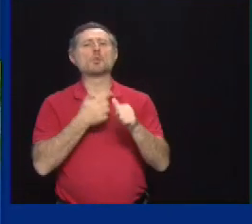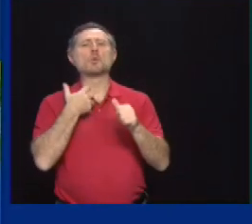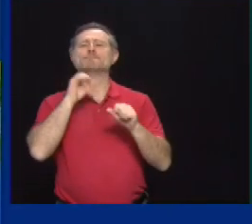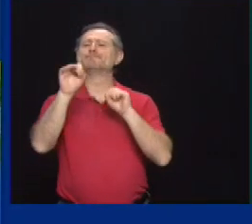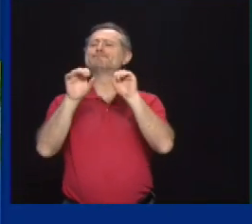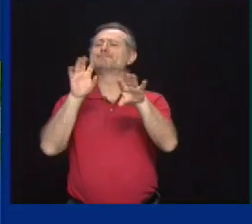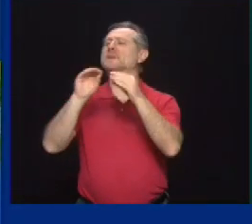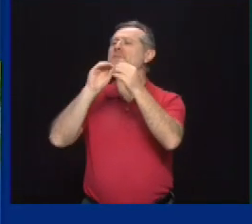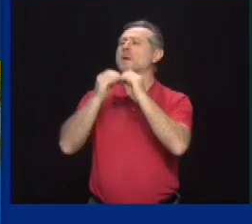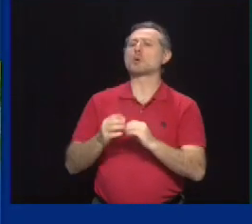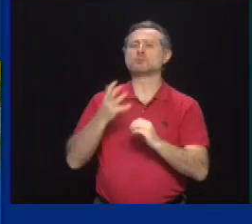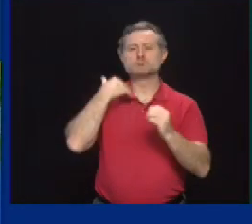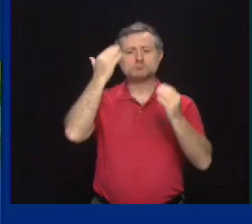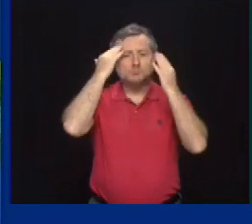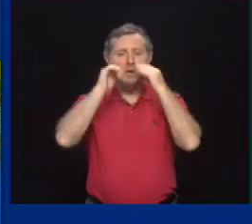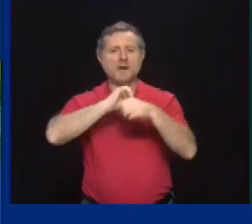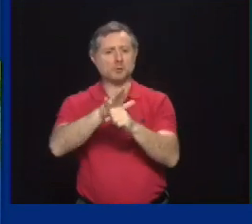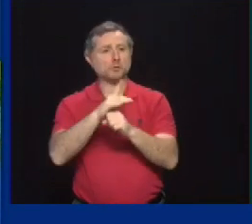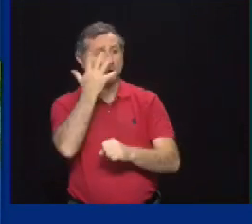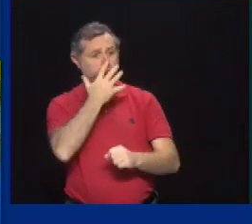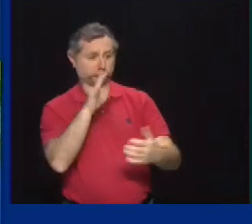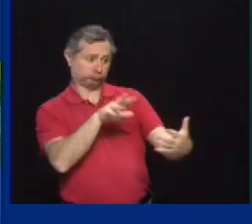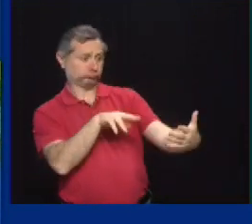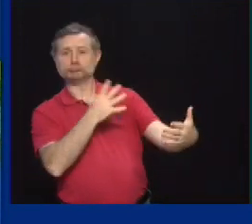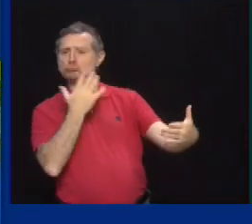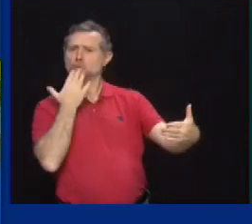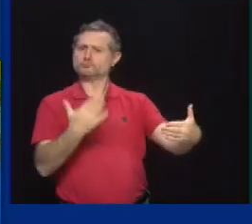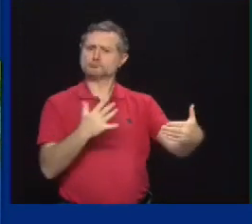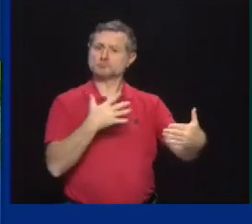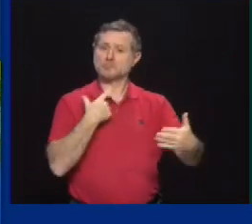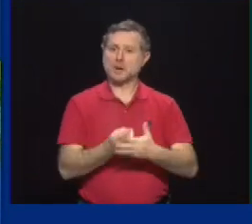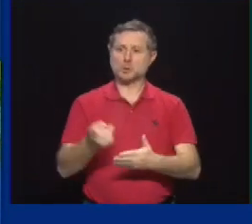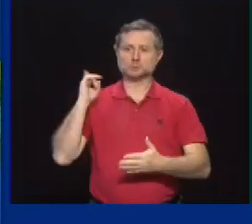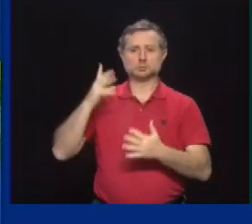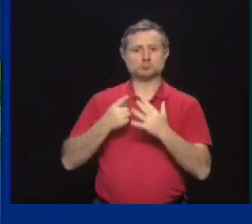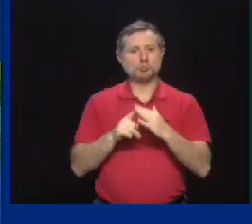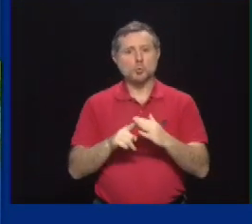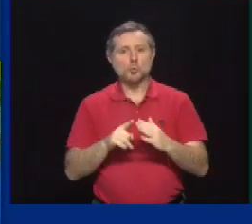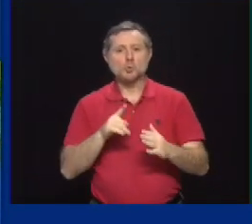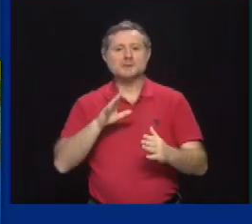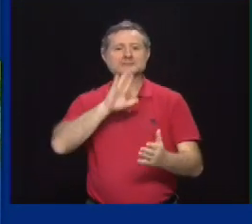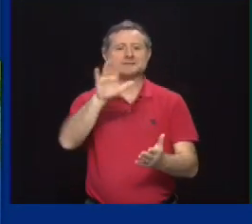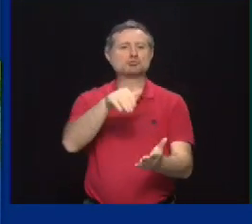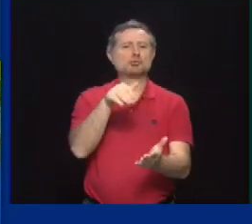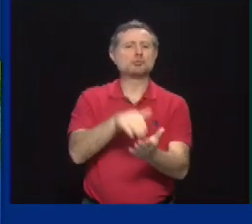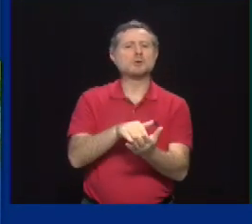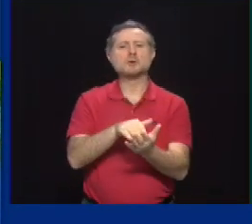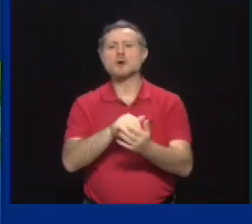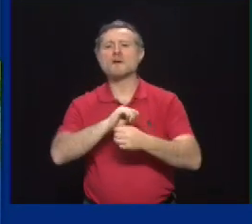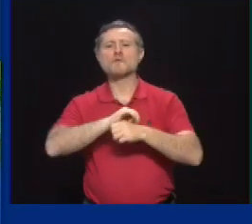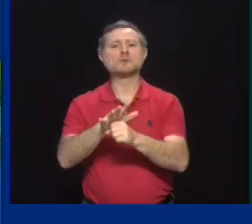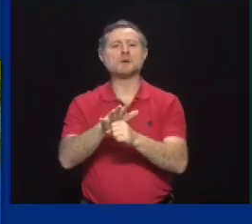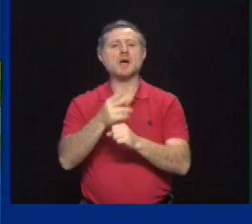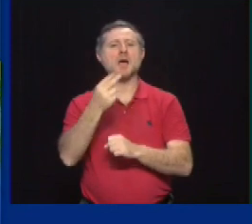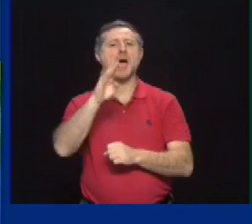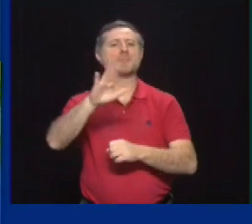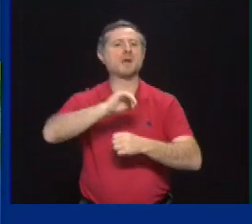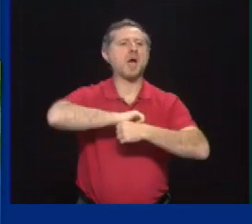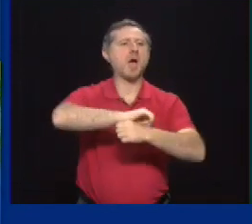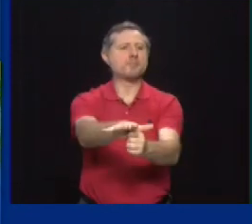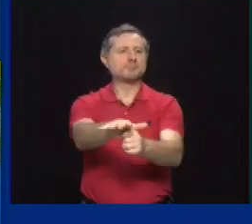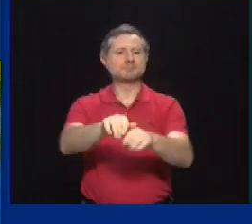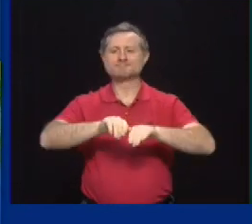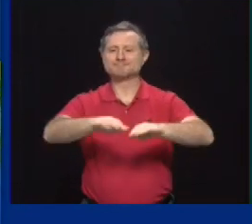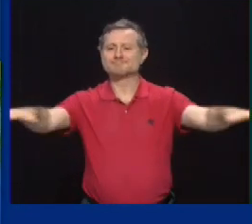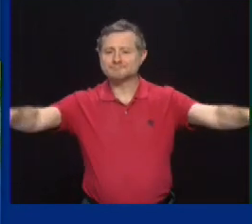COVID numbers are looking good. We launched last week our centralized COVID hub so you don't have such a hassle trying to identify